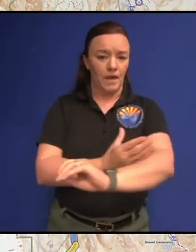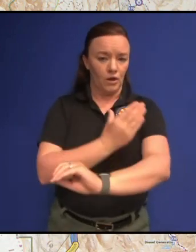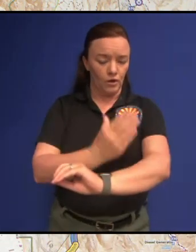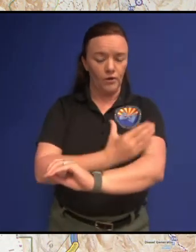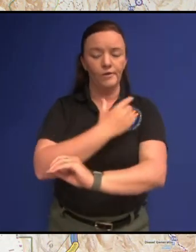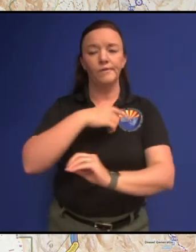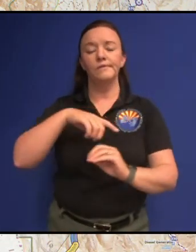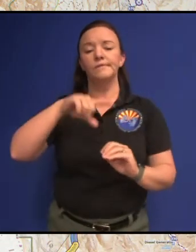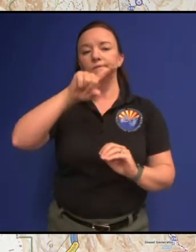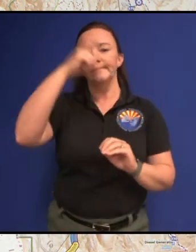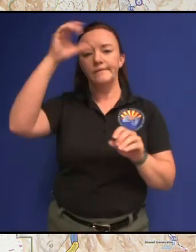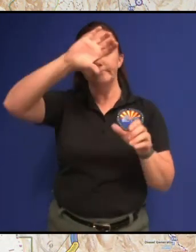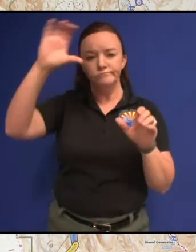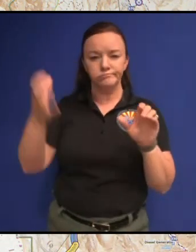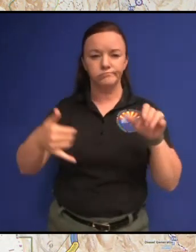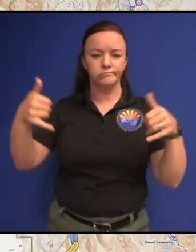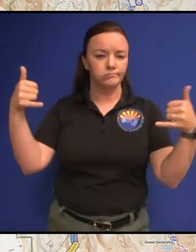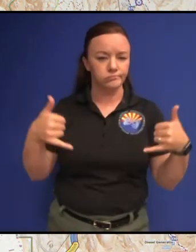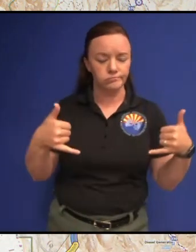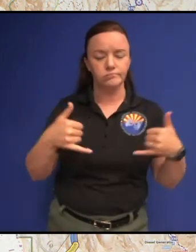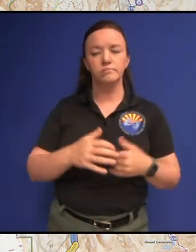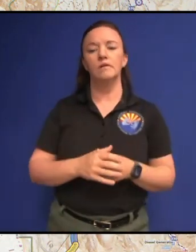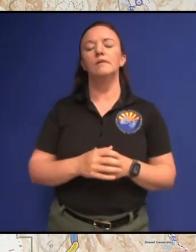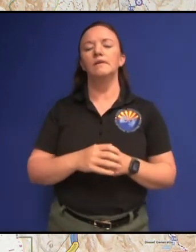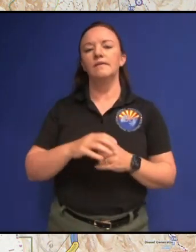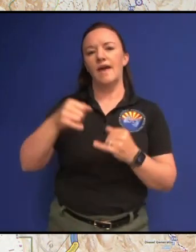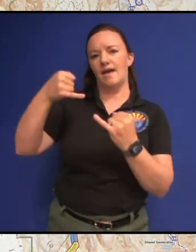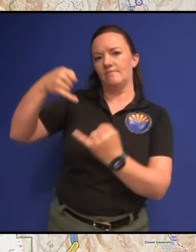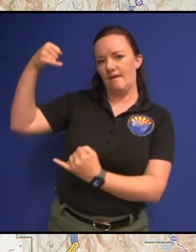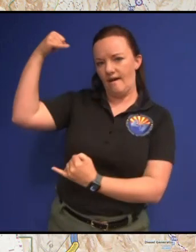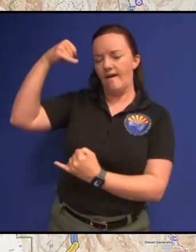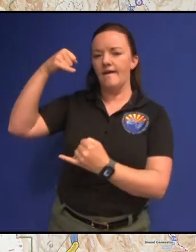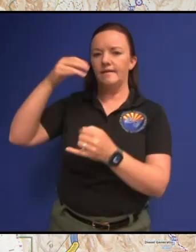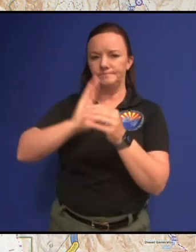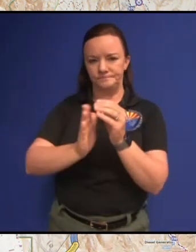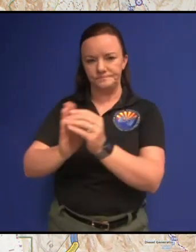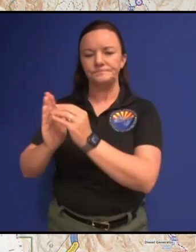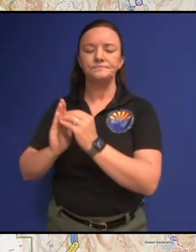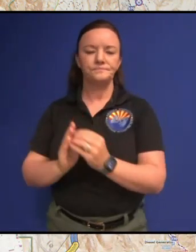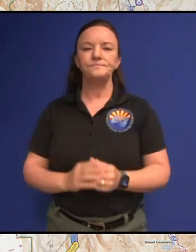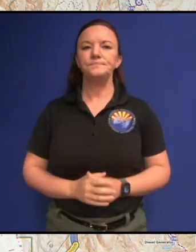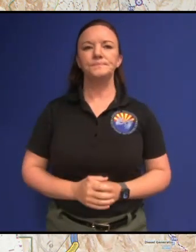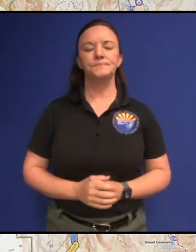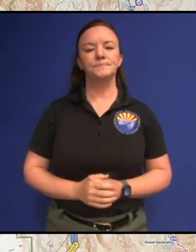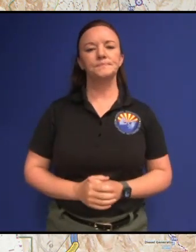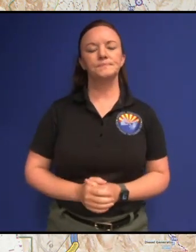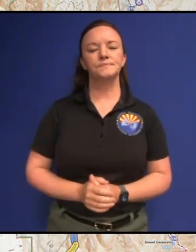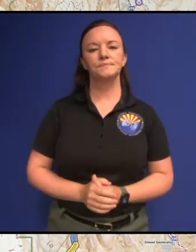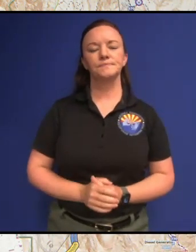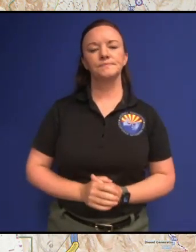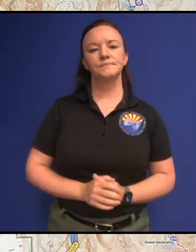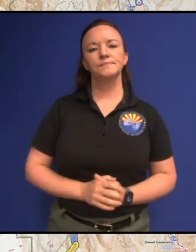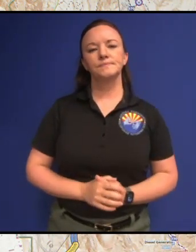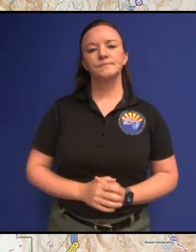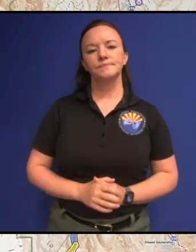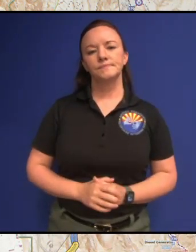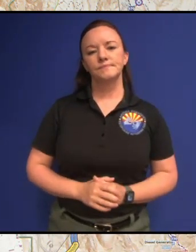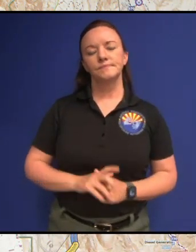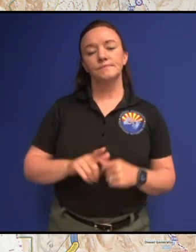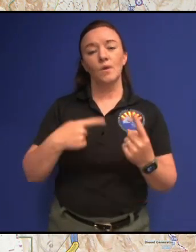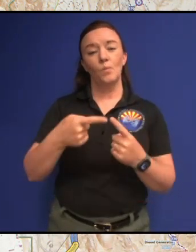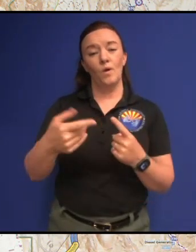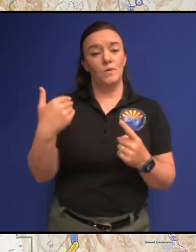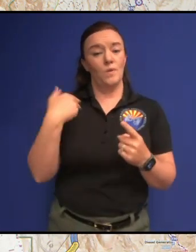or the indirect line completion. So when you have a project at this scale